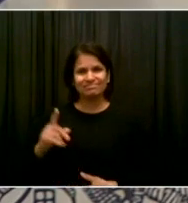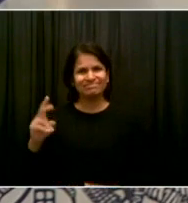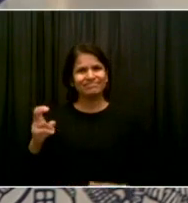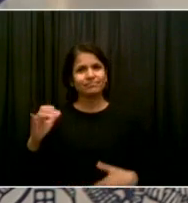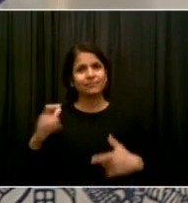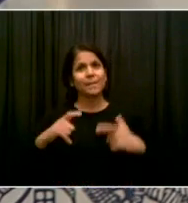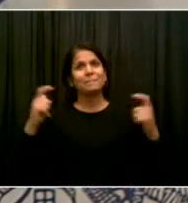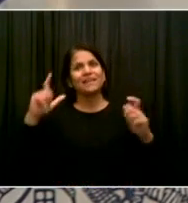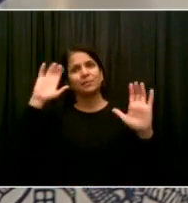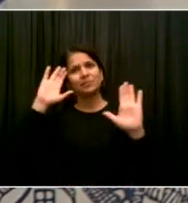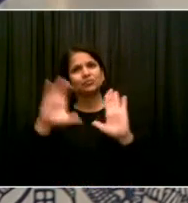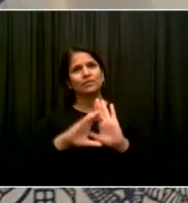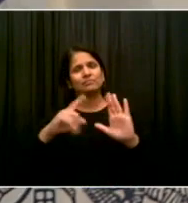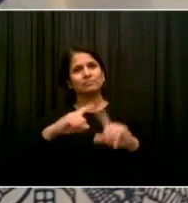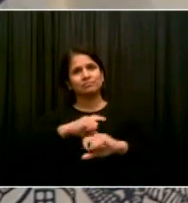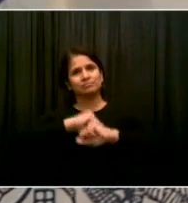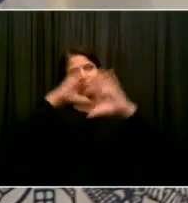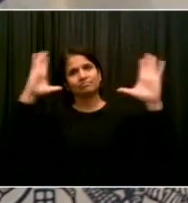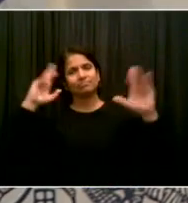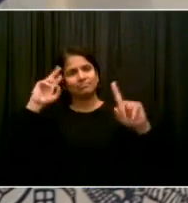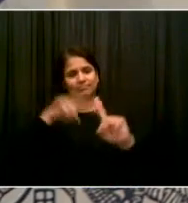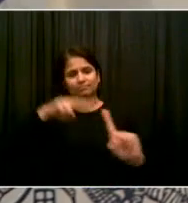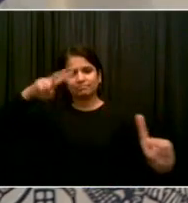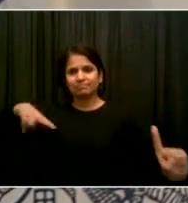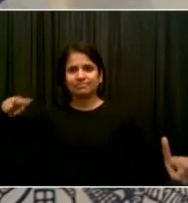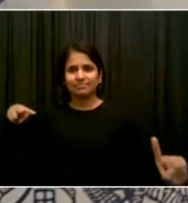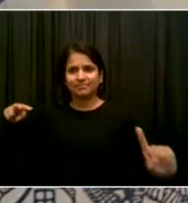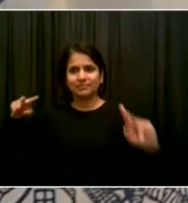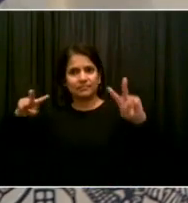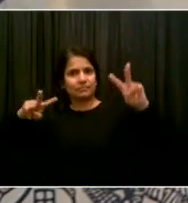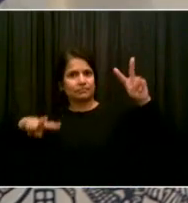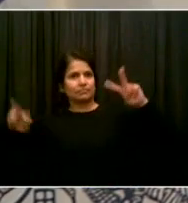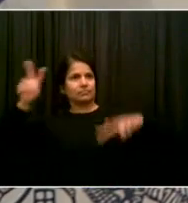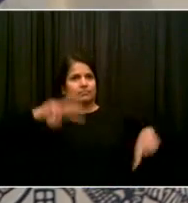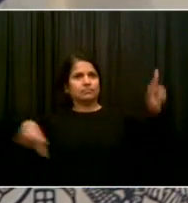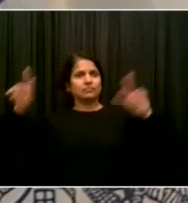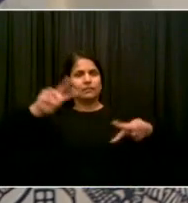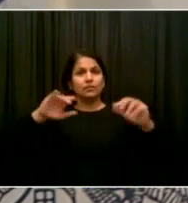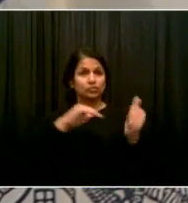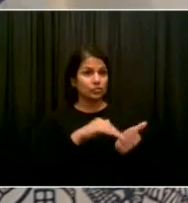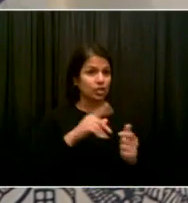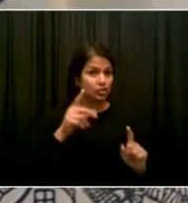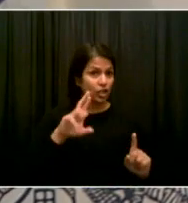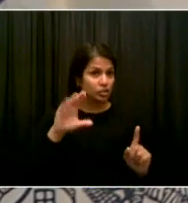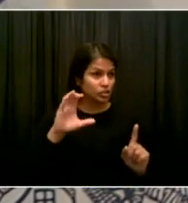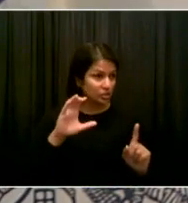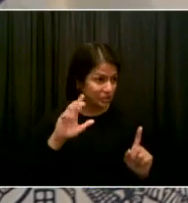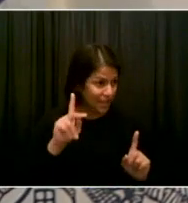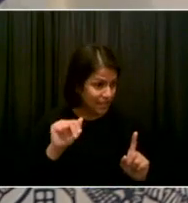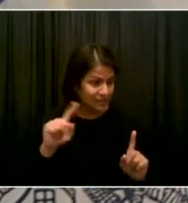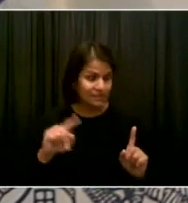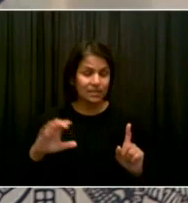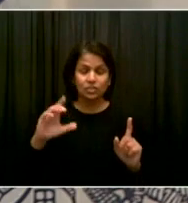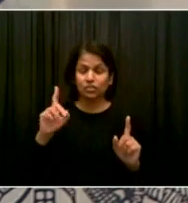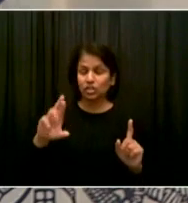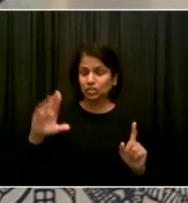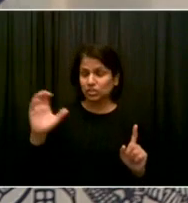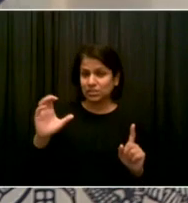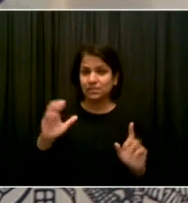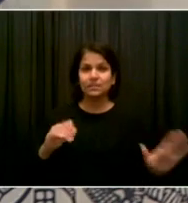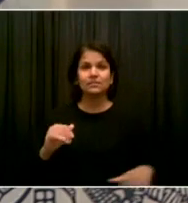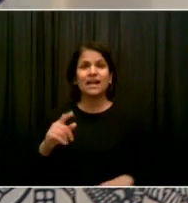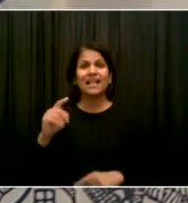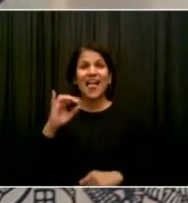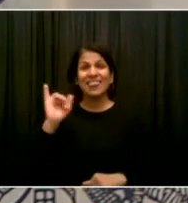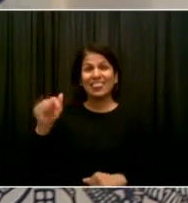and then Dr. Katz and Dr. Choksi. Because I've asked this question, Amanda, great minds think alike. I've been asking this question over months now, trying